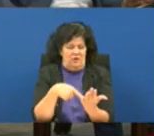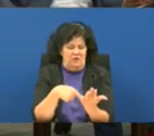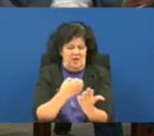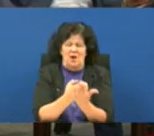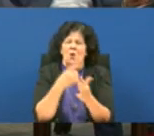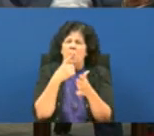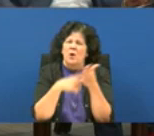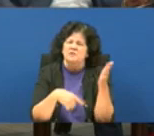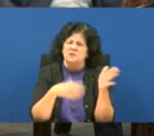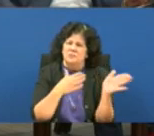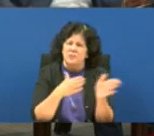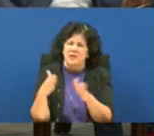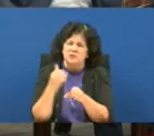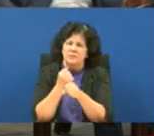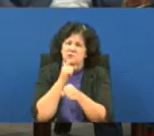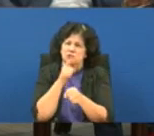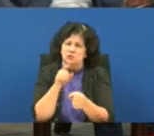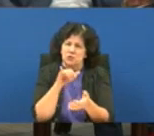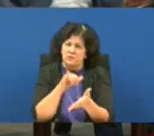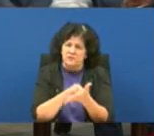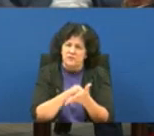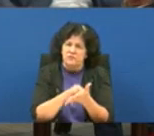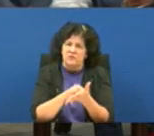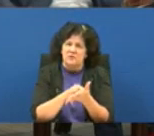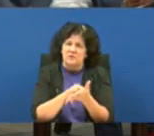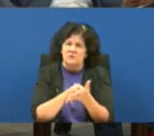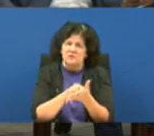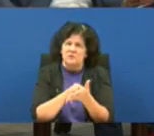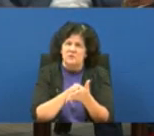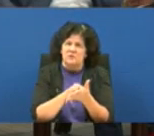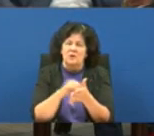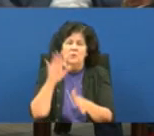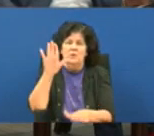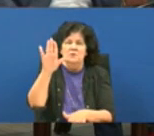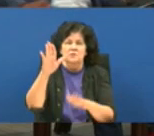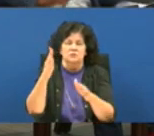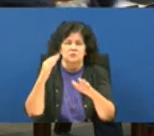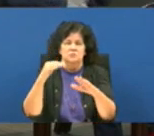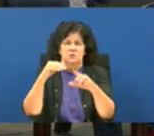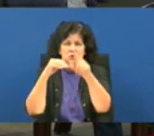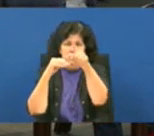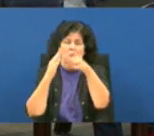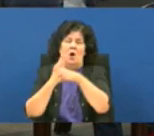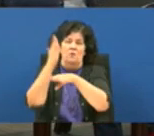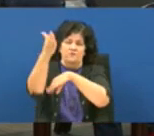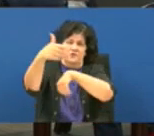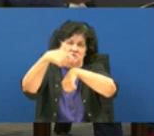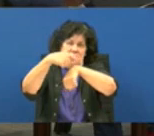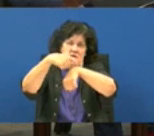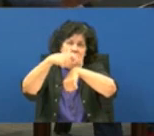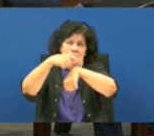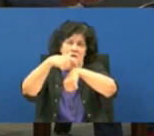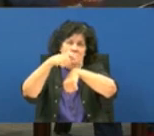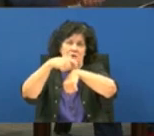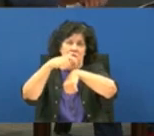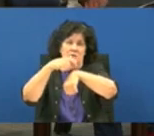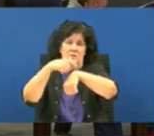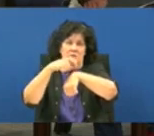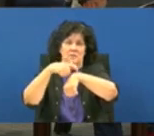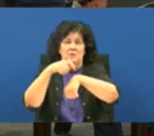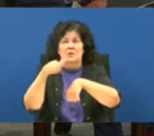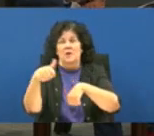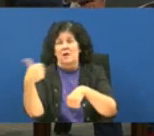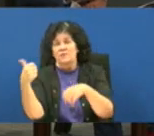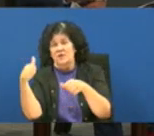plan to make sure that programmatic costs i'll let you go over two minutes if somebody else wants to allow you to come back up they